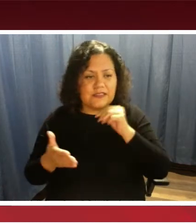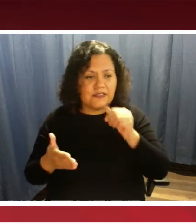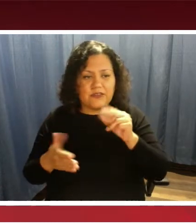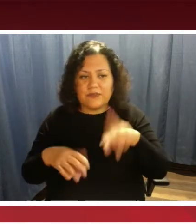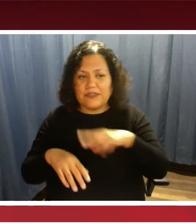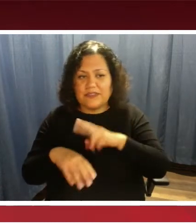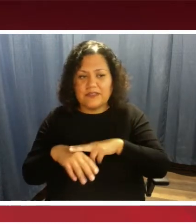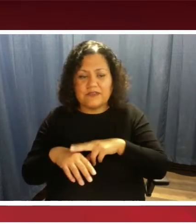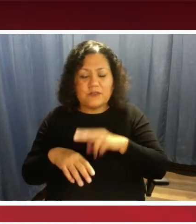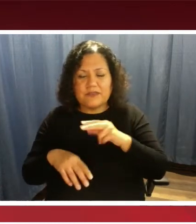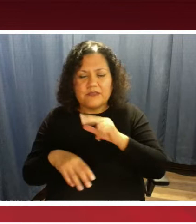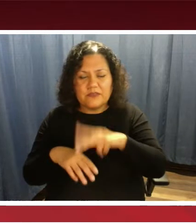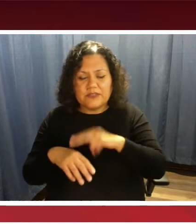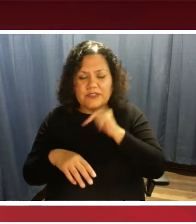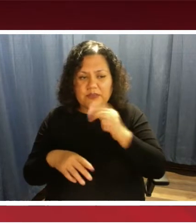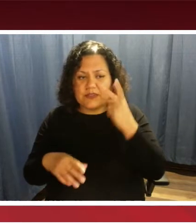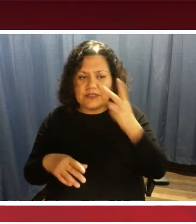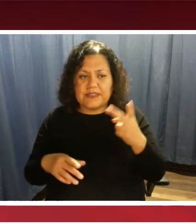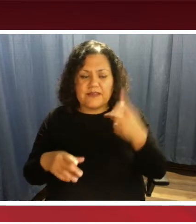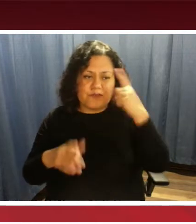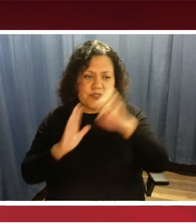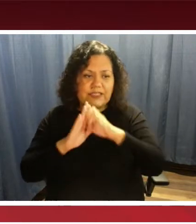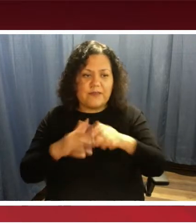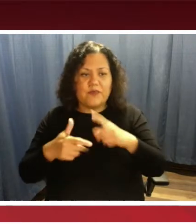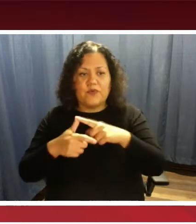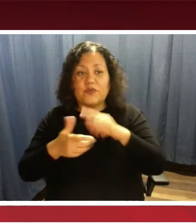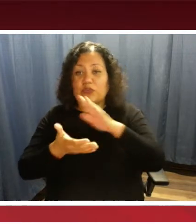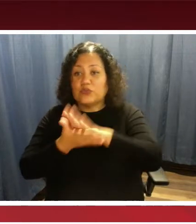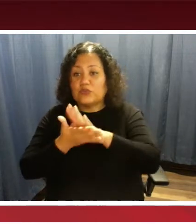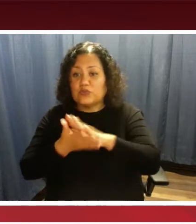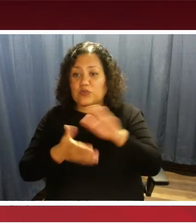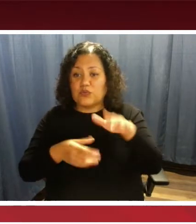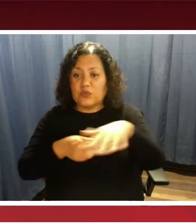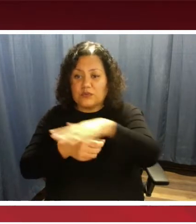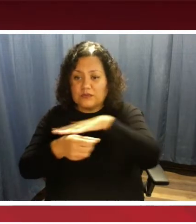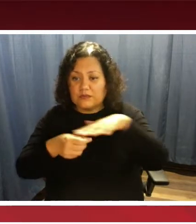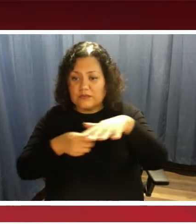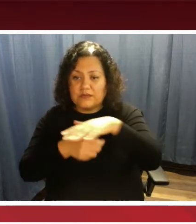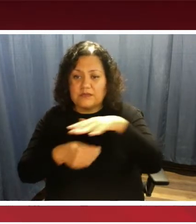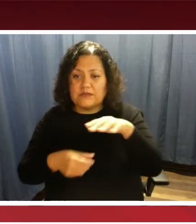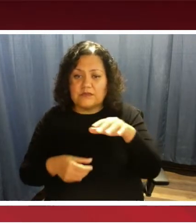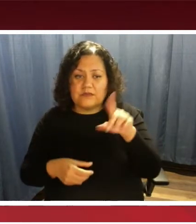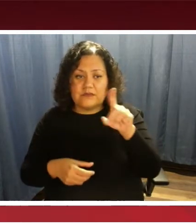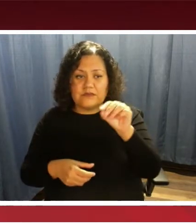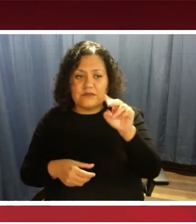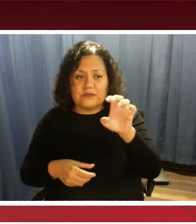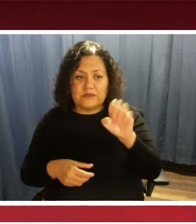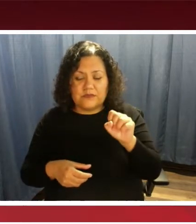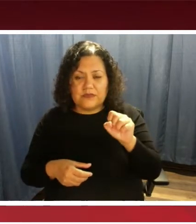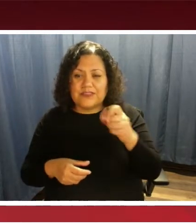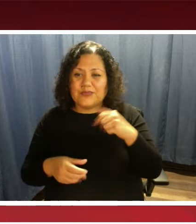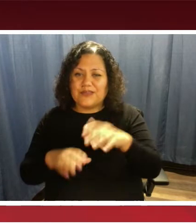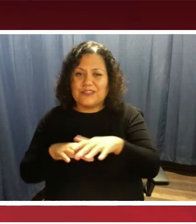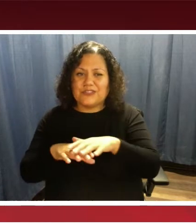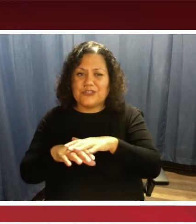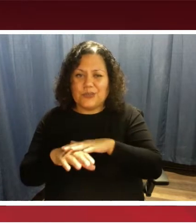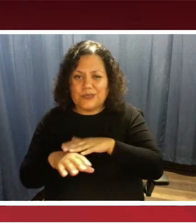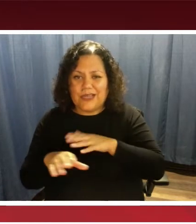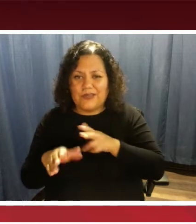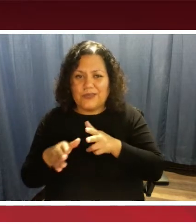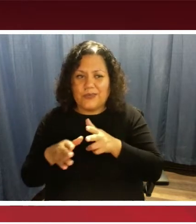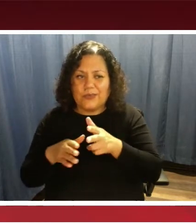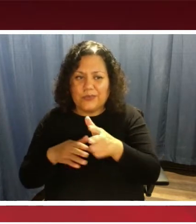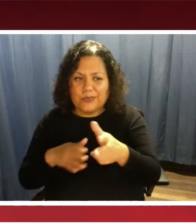School zones, because we have to travel at a slower speed than is programmed in our system. Traffic